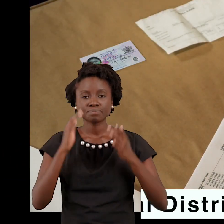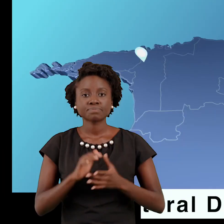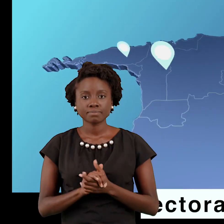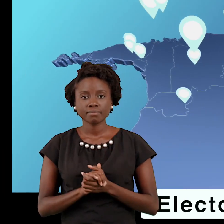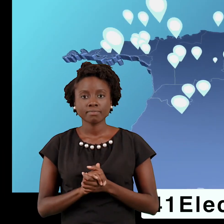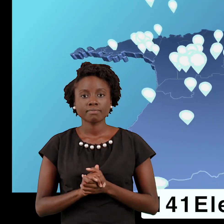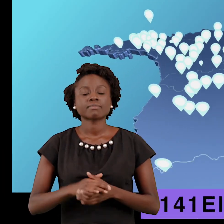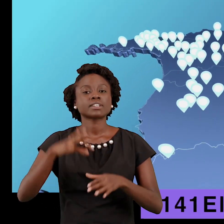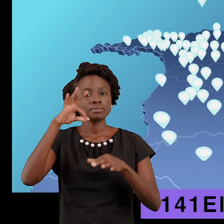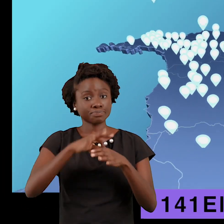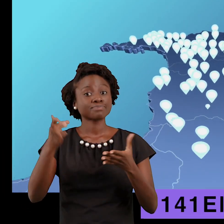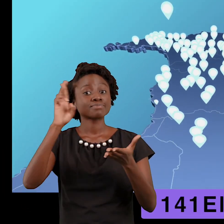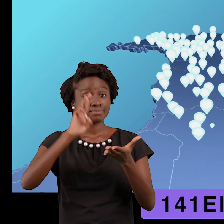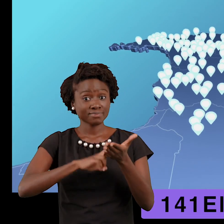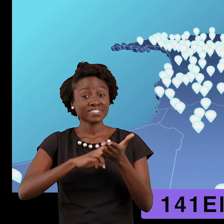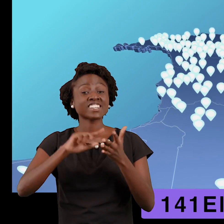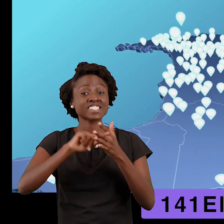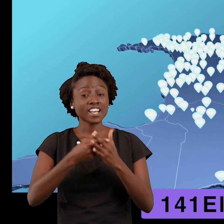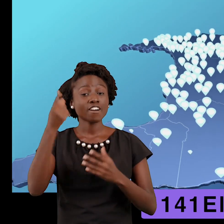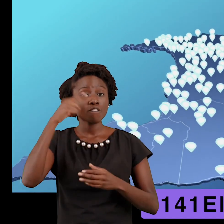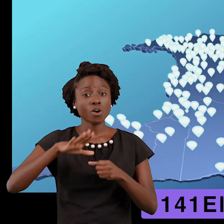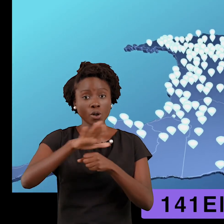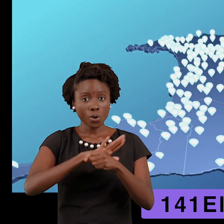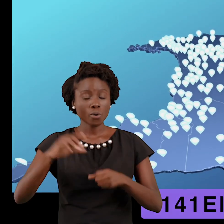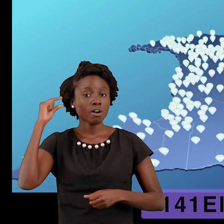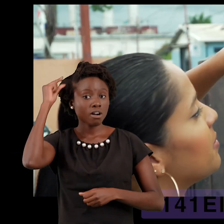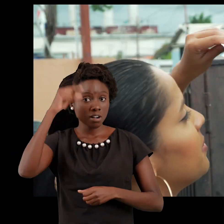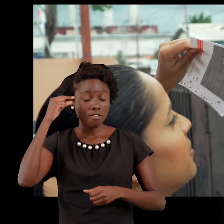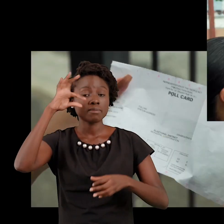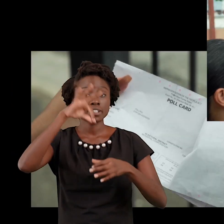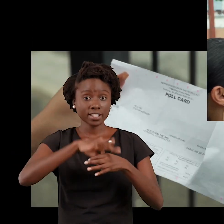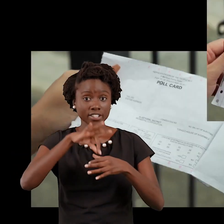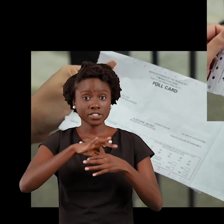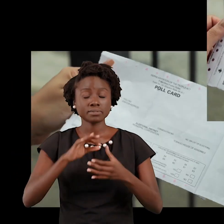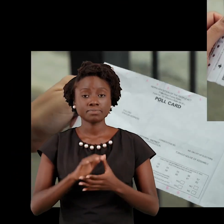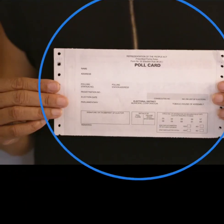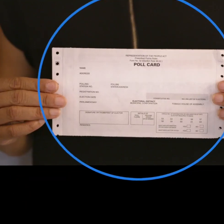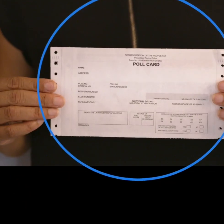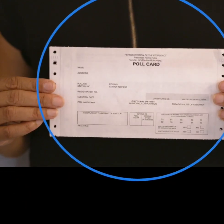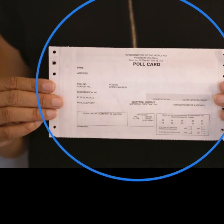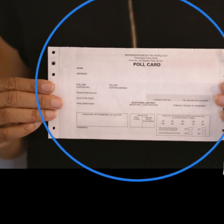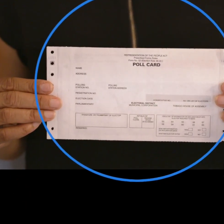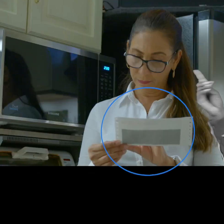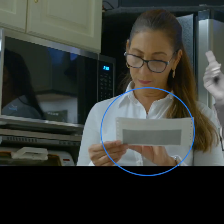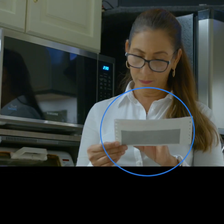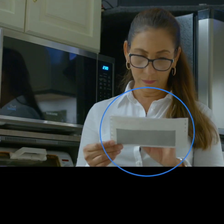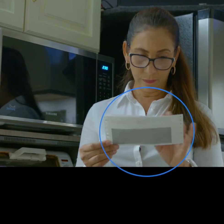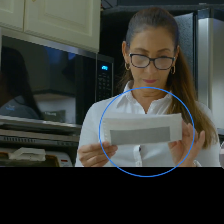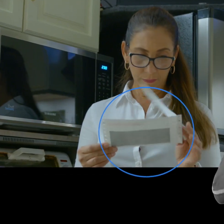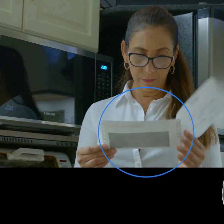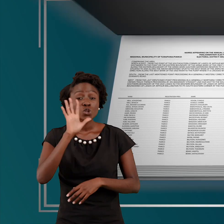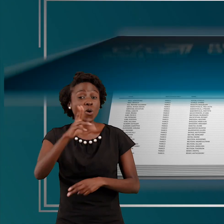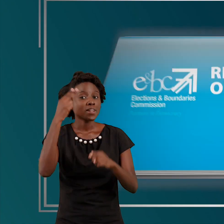registration status that electoral registration for the upcoming local government elections has begun. There are four days